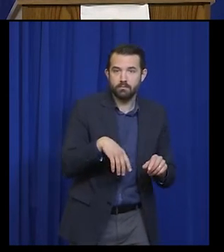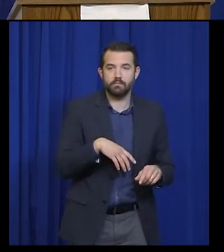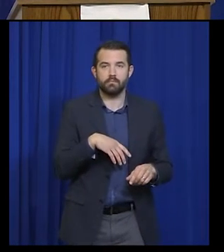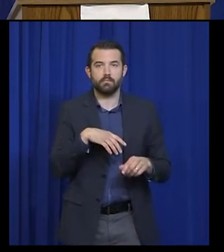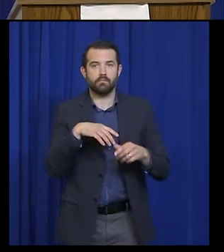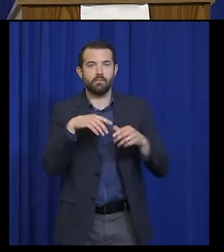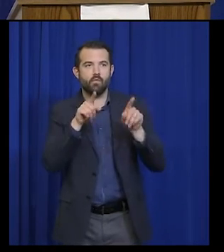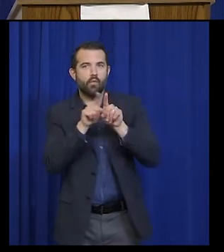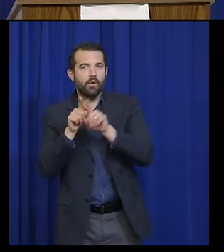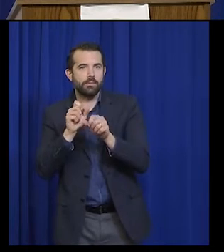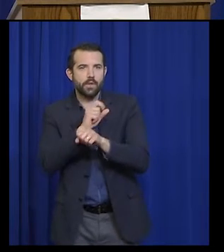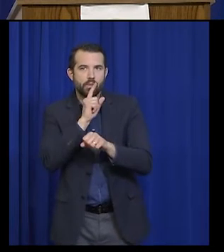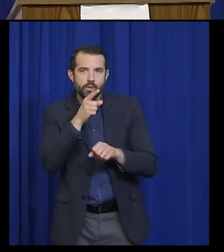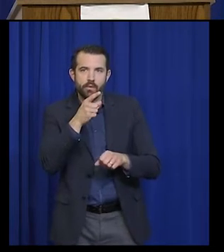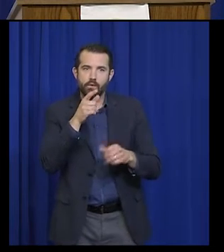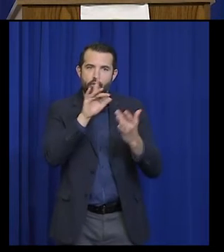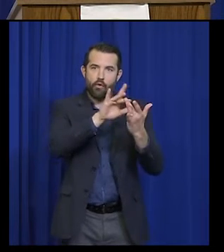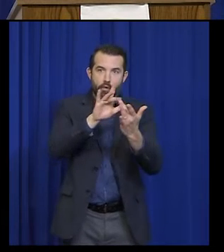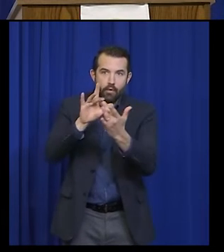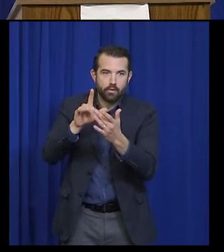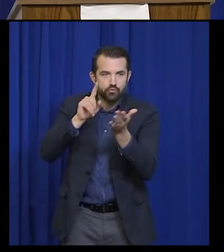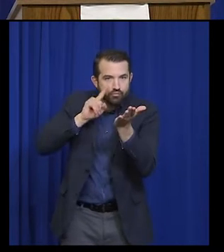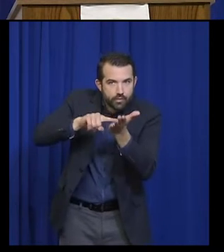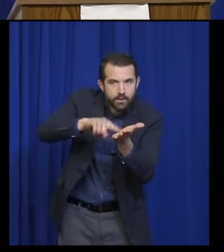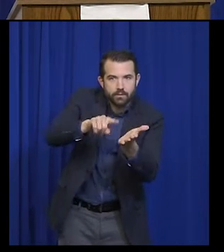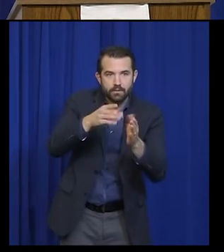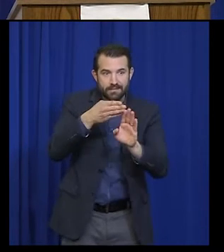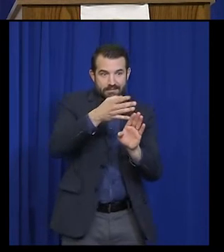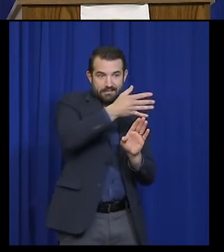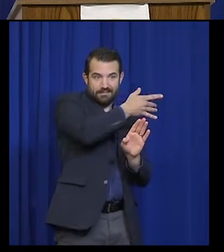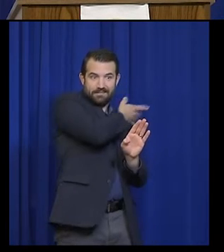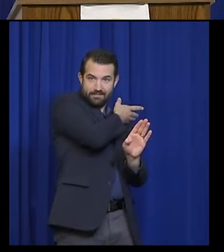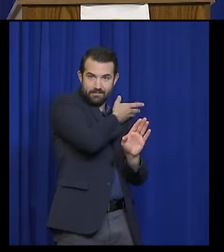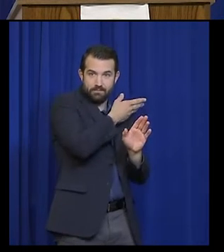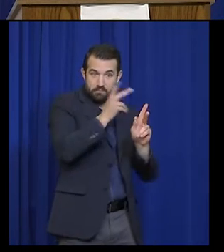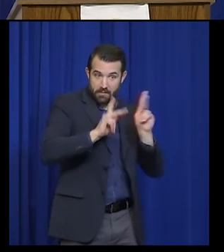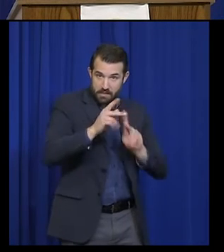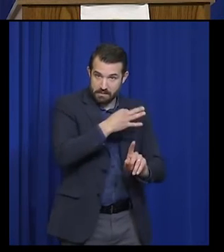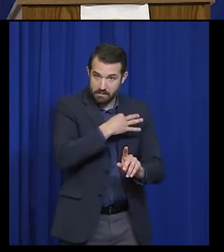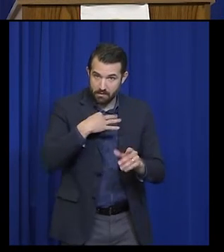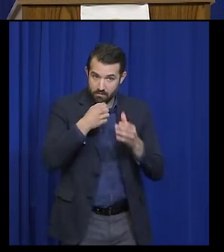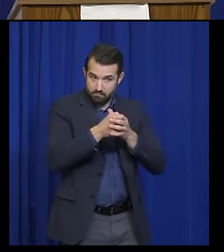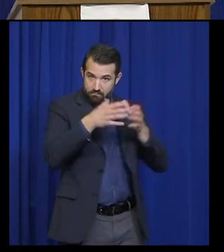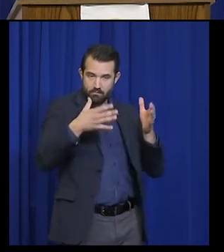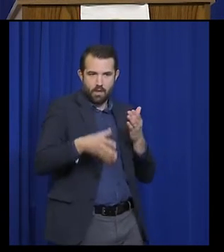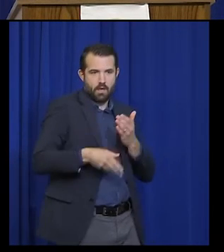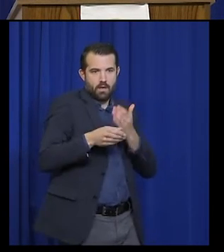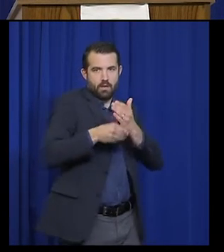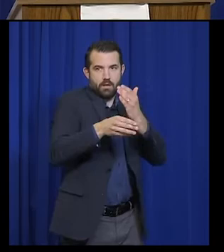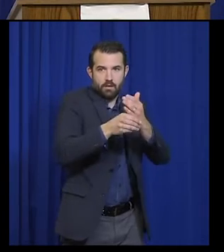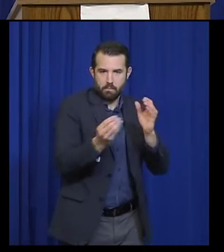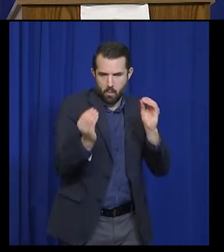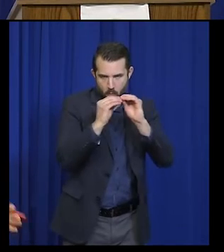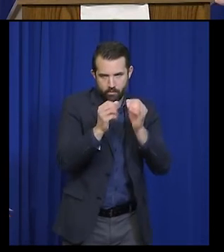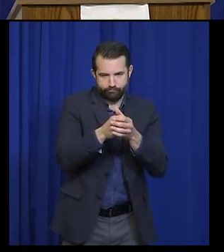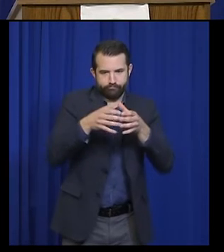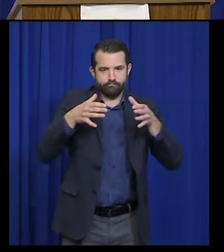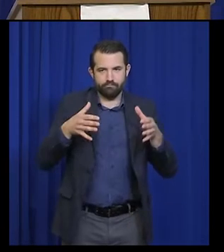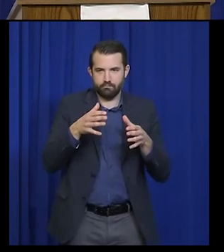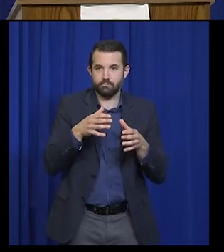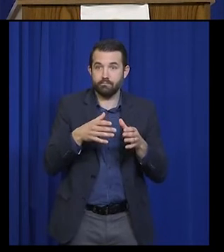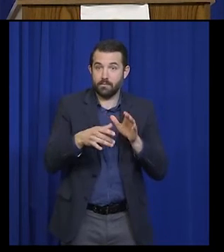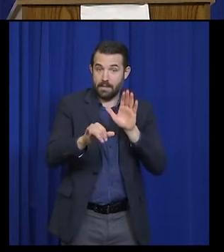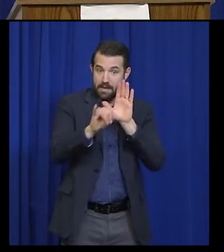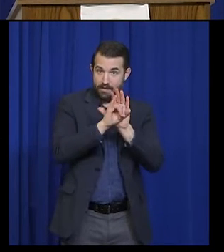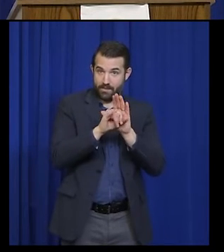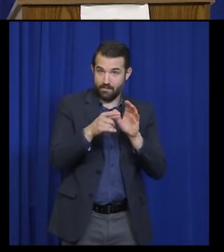our team of contact tracers so that when a case tests positive, that person can be quickly isolated and not spread the